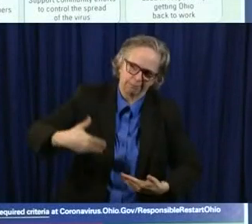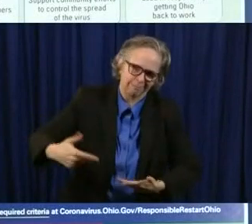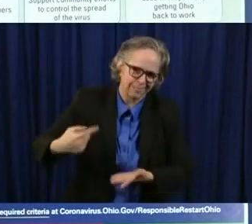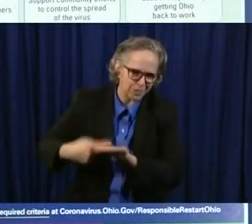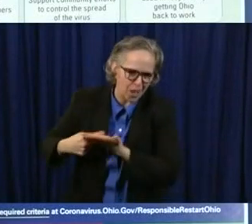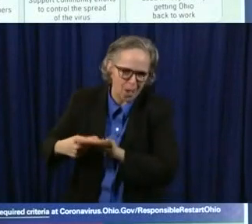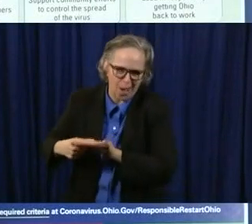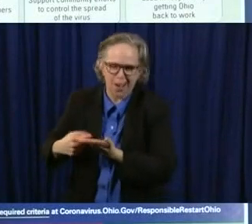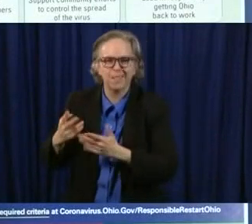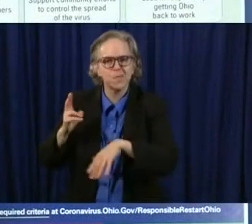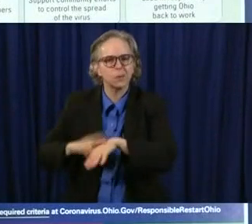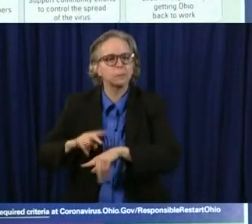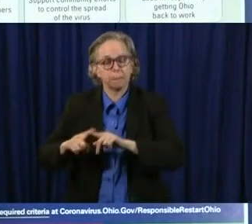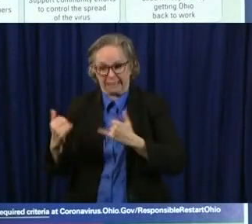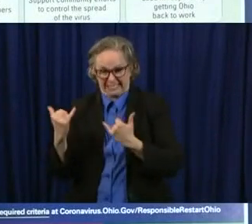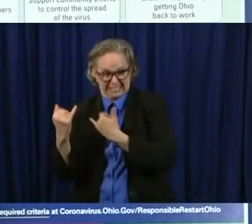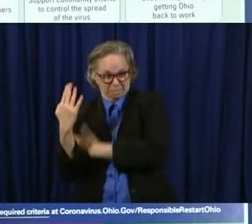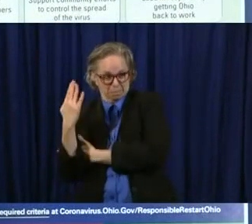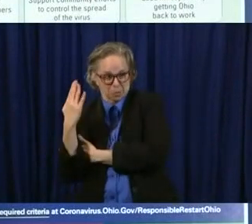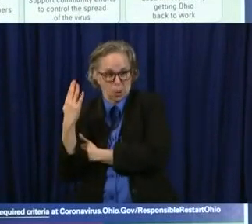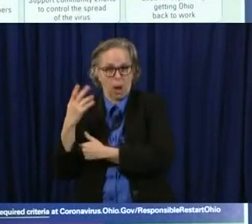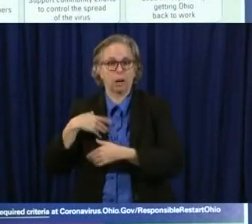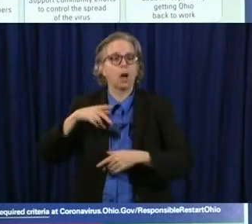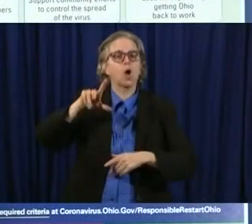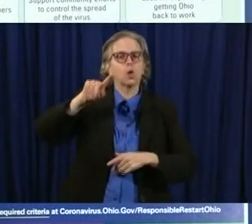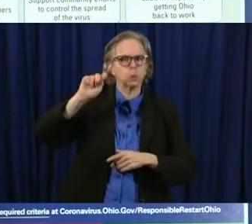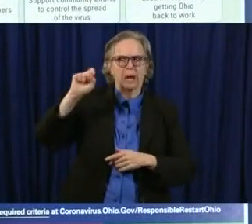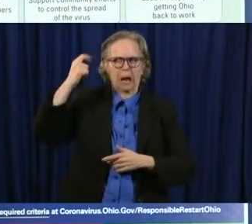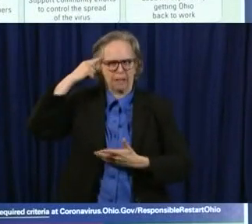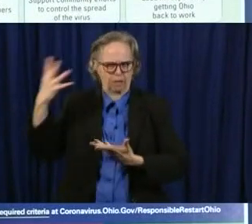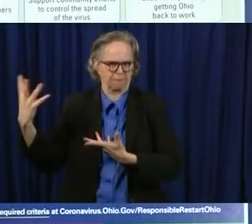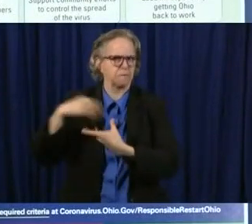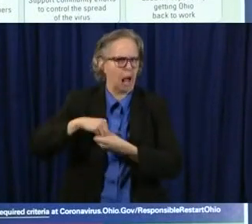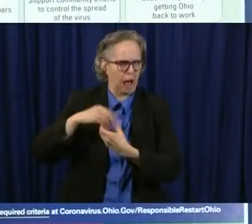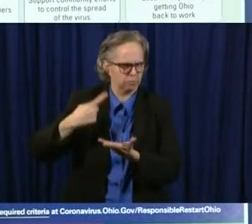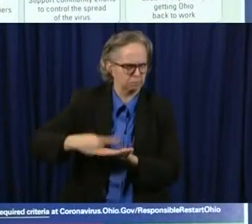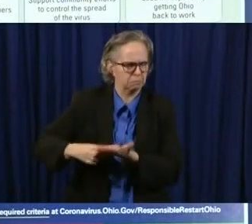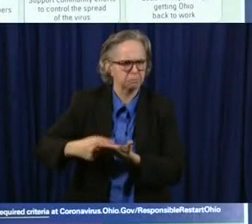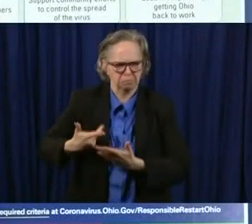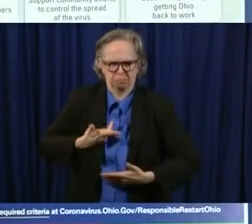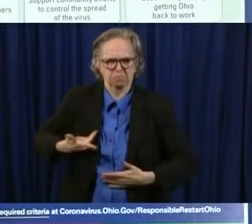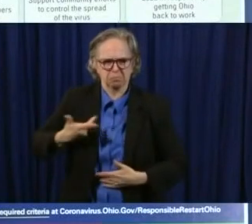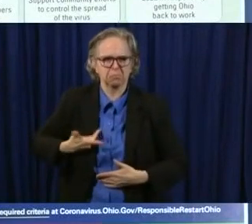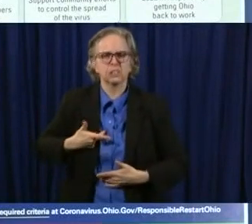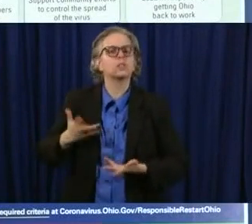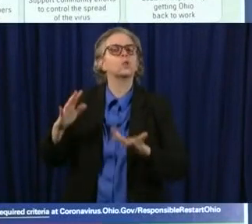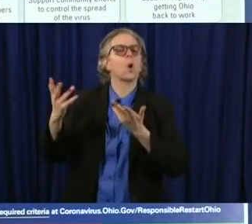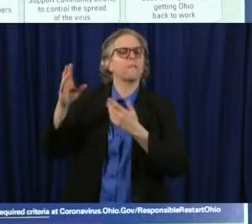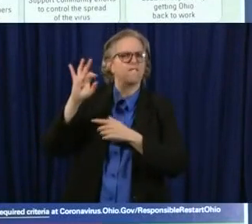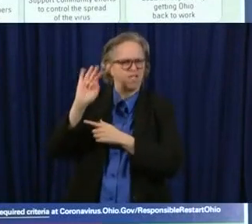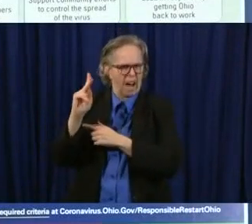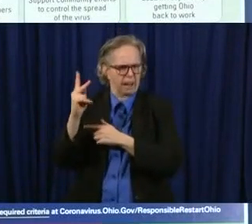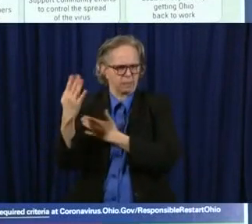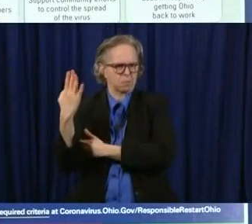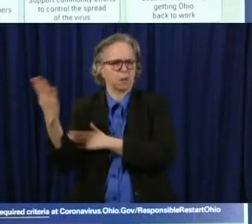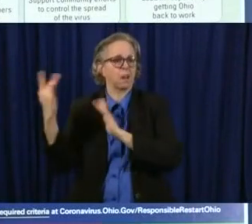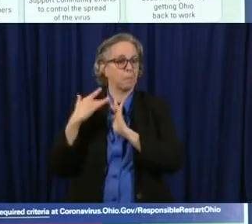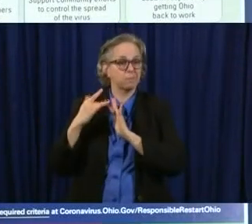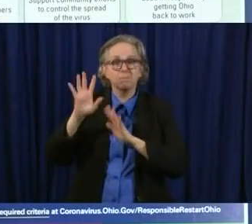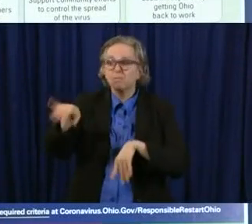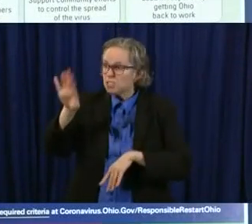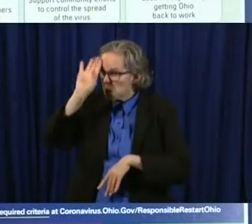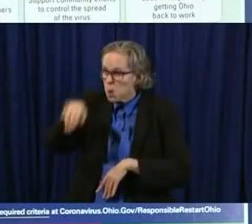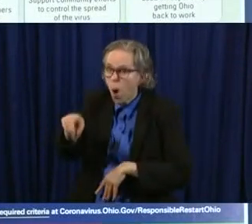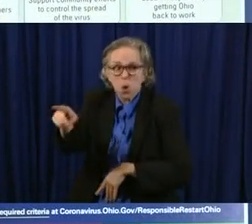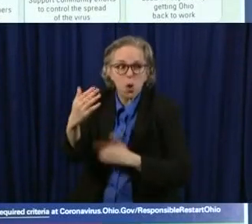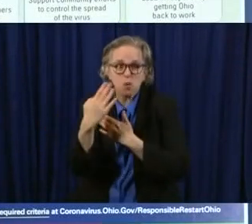that Lieutenant Governor worked on daily. But Frank said to me, you know, Mike, he says, the idea that we can't do two things at once